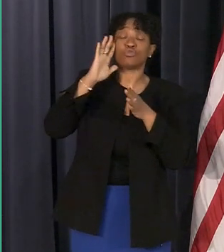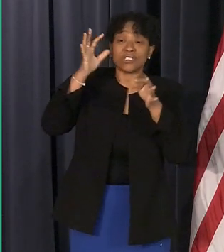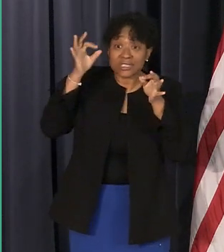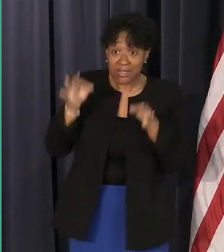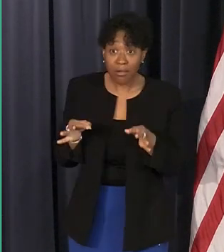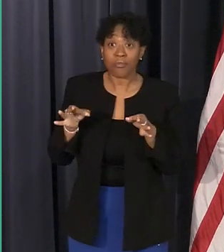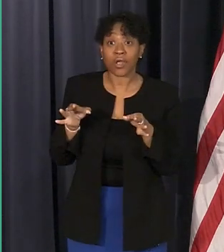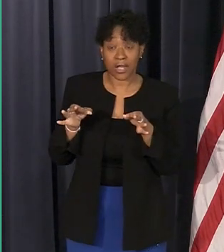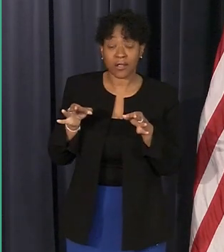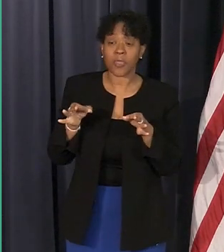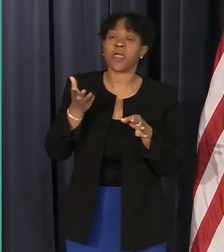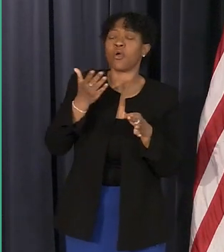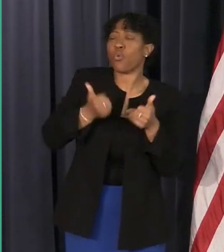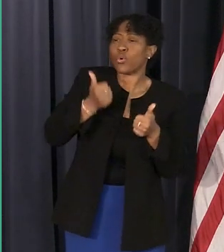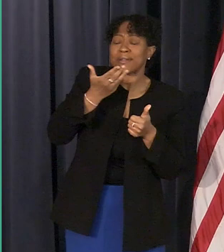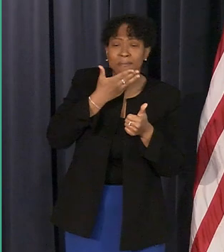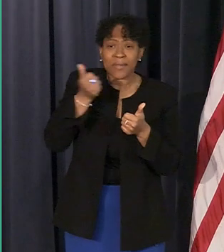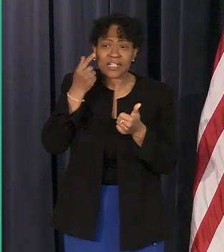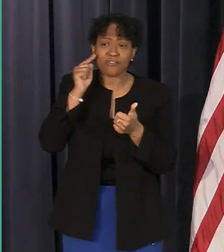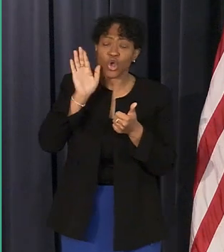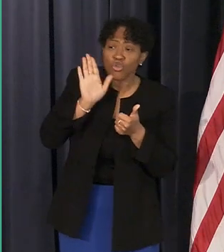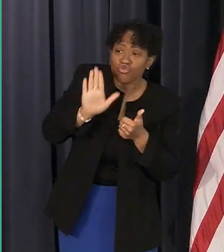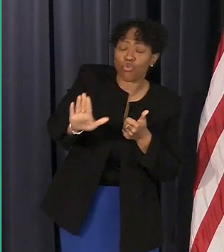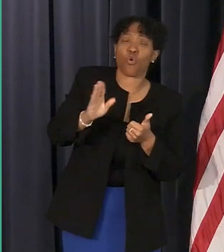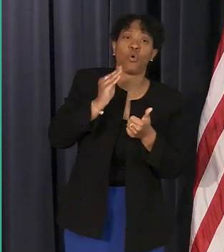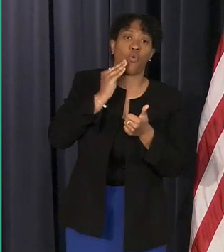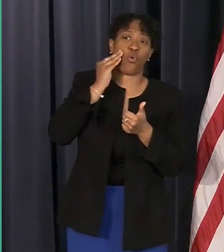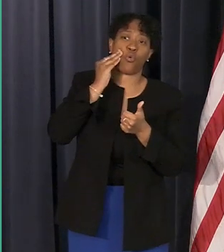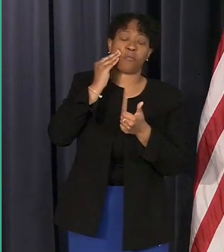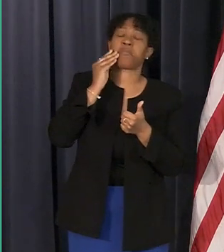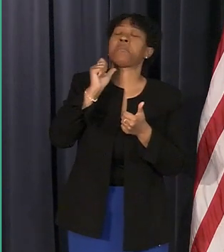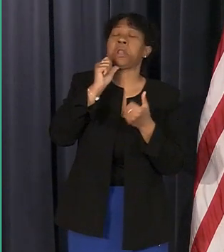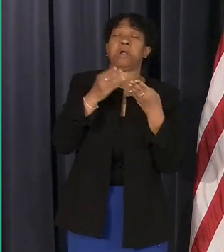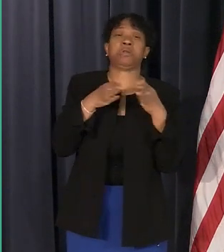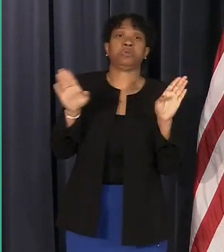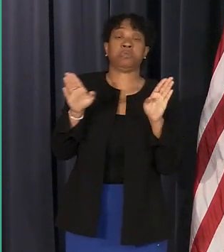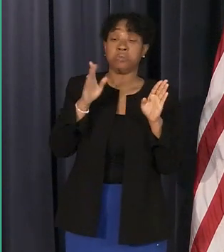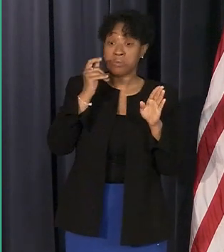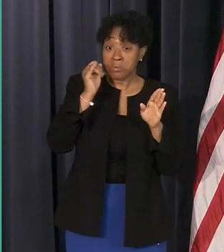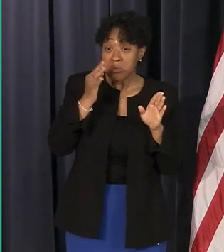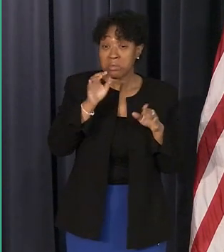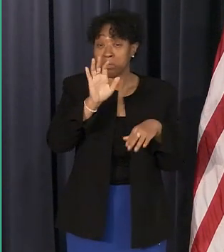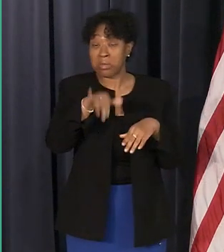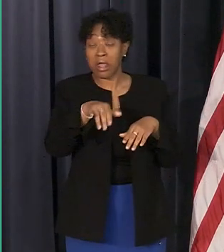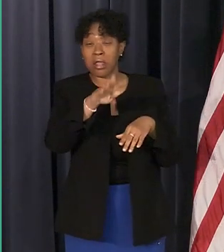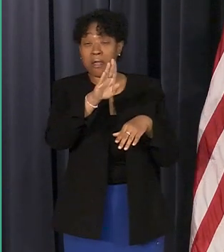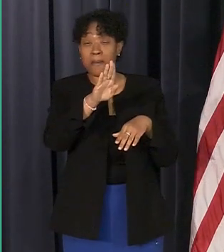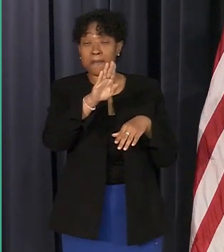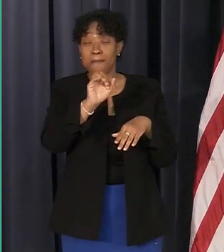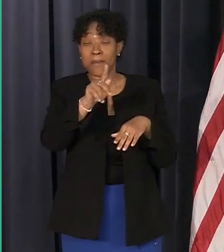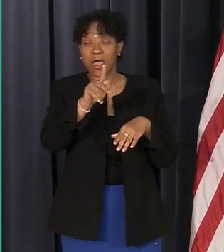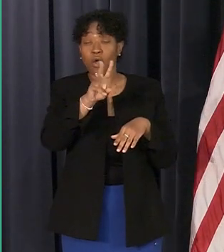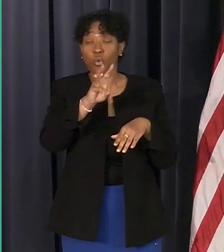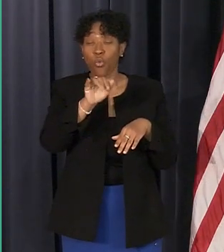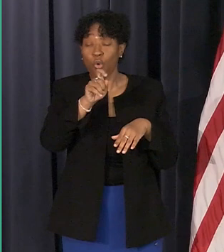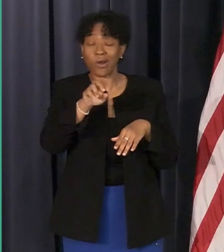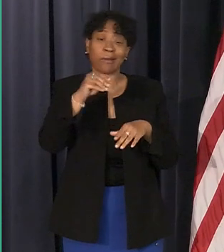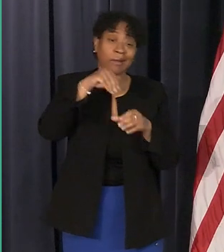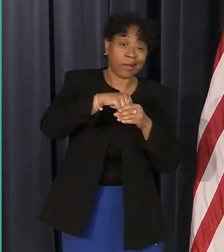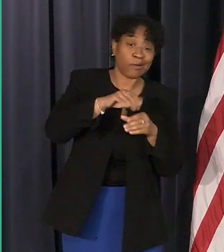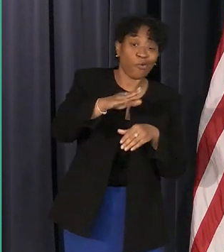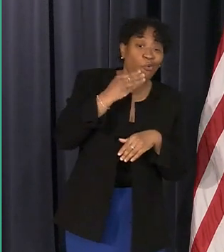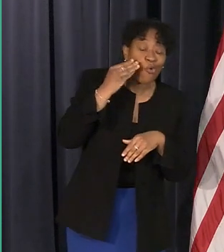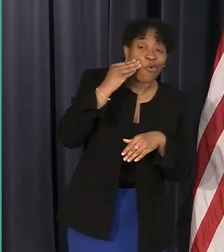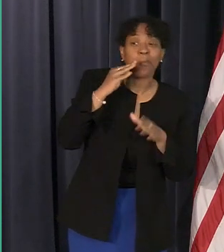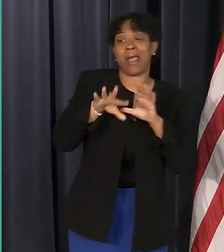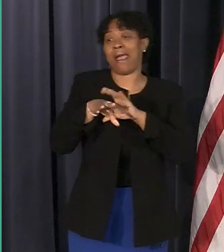the best course of action for your house does the backwater valve go inside does the backwater valve go